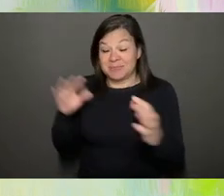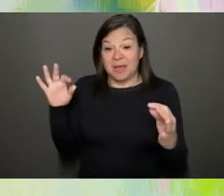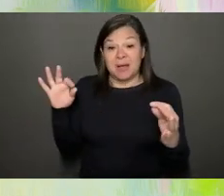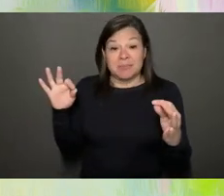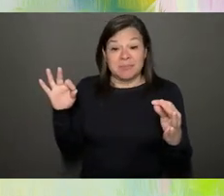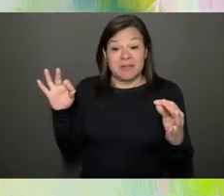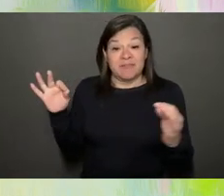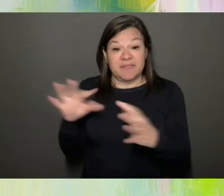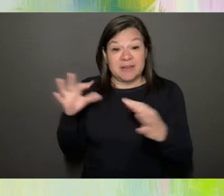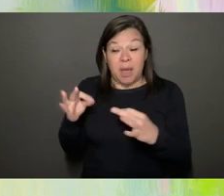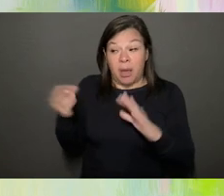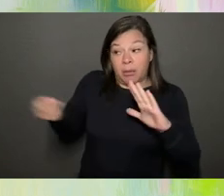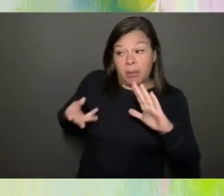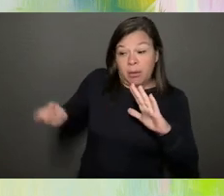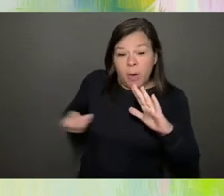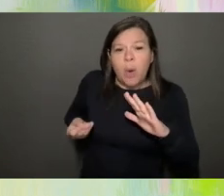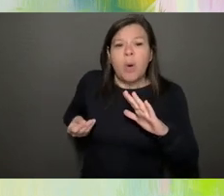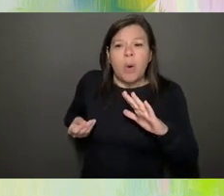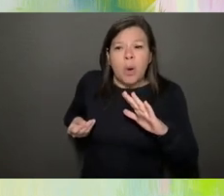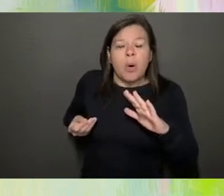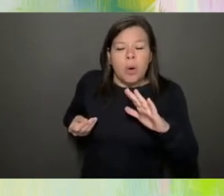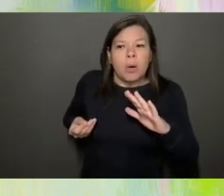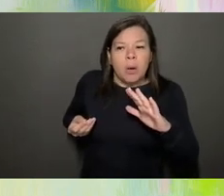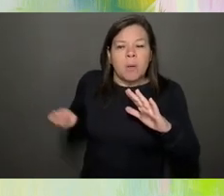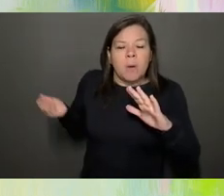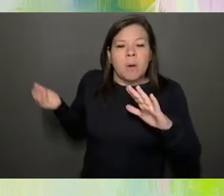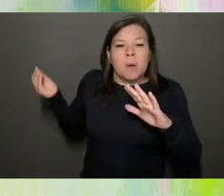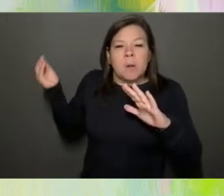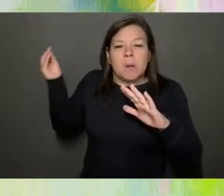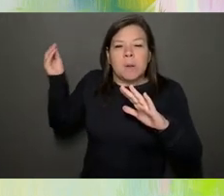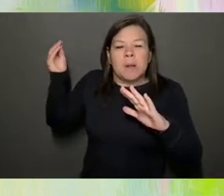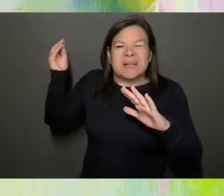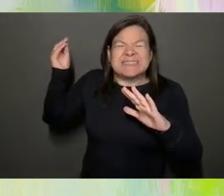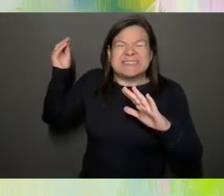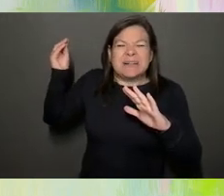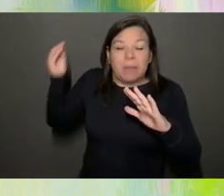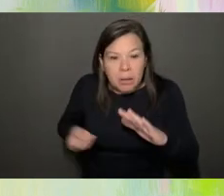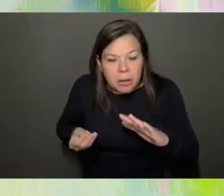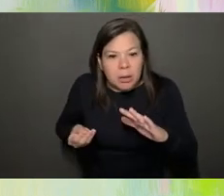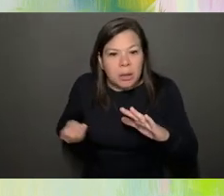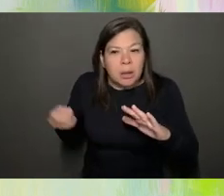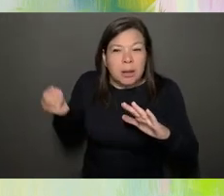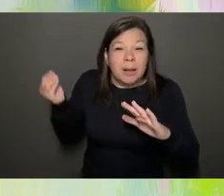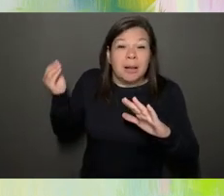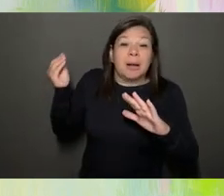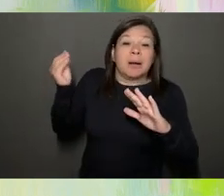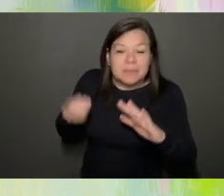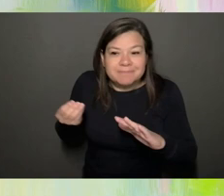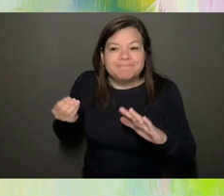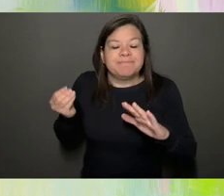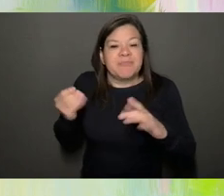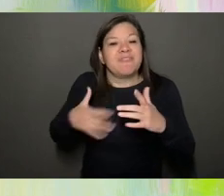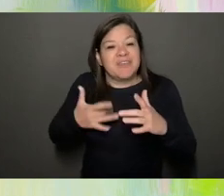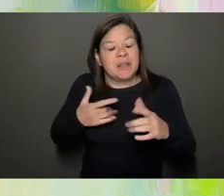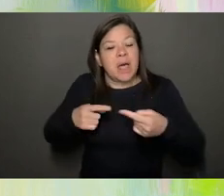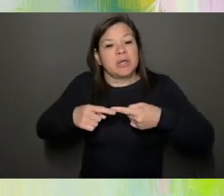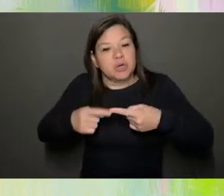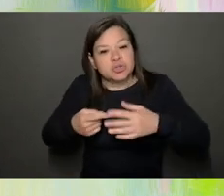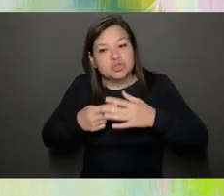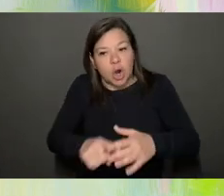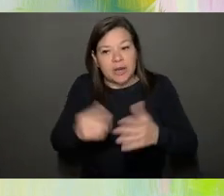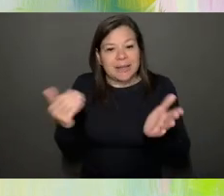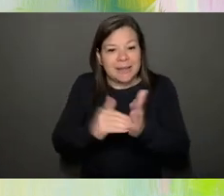really can take a long time and make you feel like you're starting over again and again. So I think it's important to be able to show people